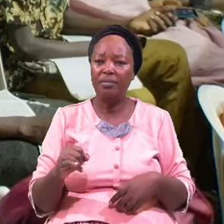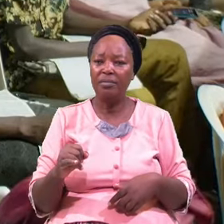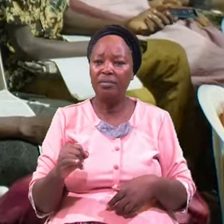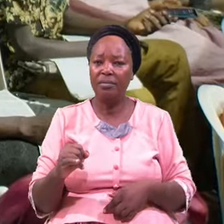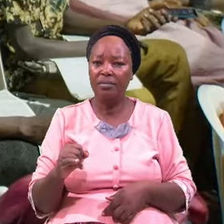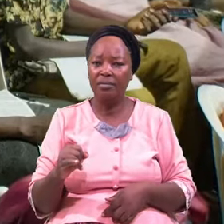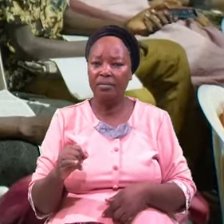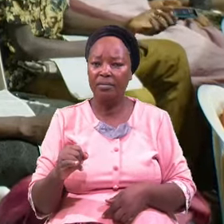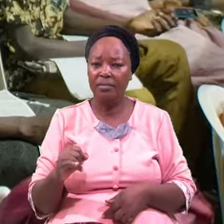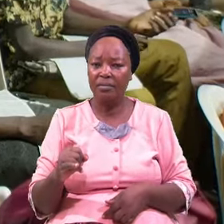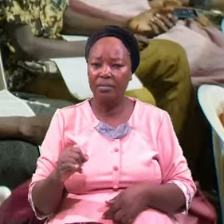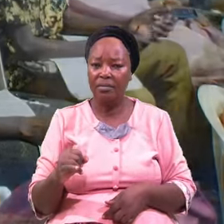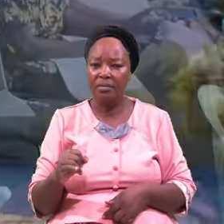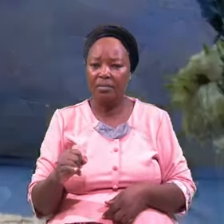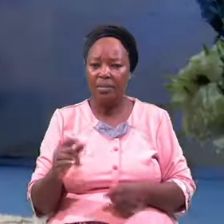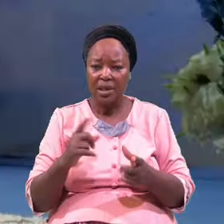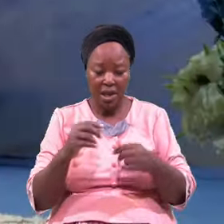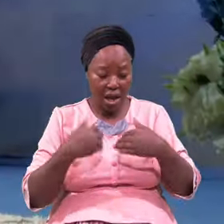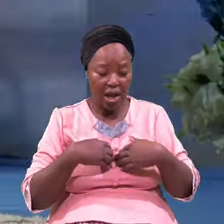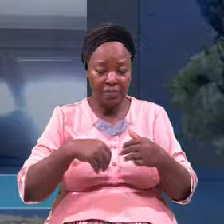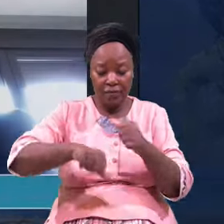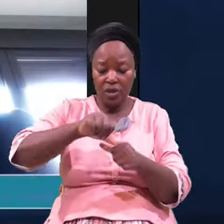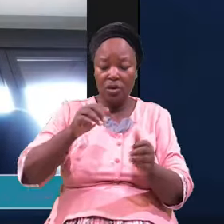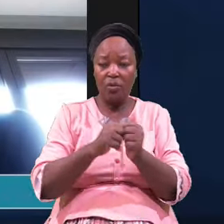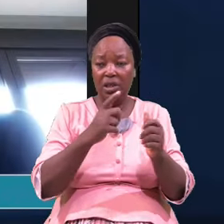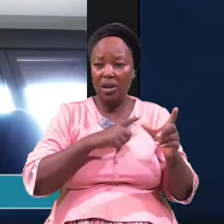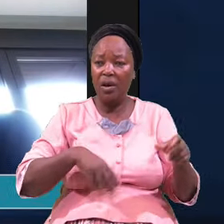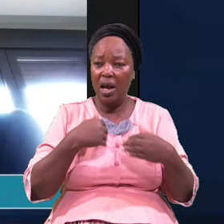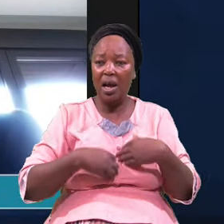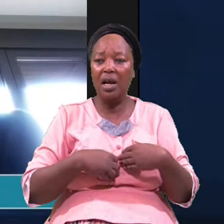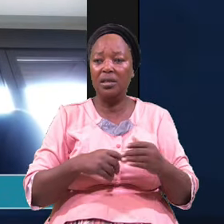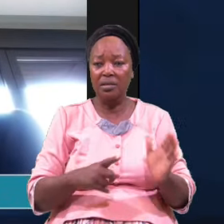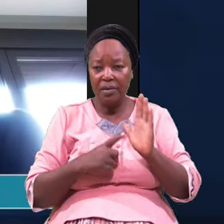He He Had Fellowship For The Lord Not Revelation From The Lord